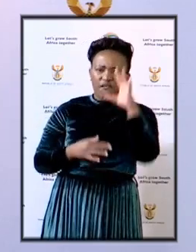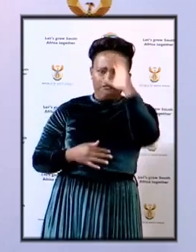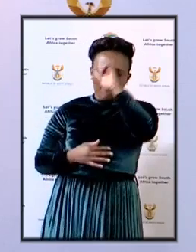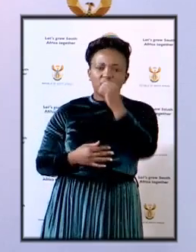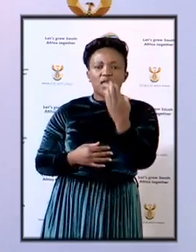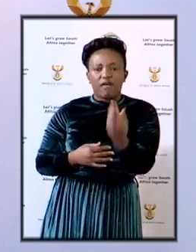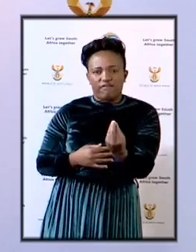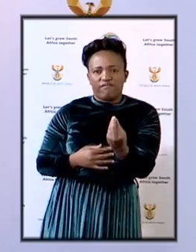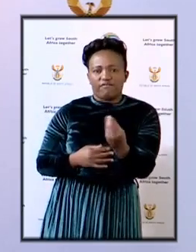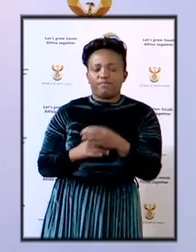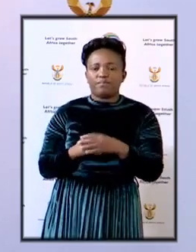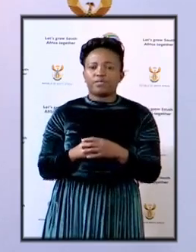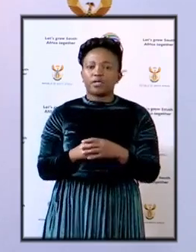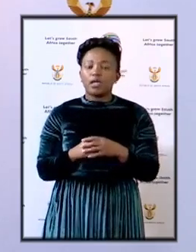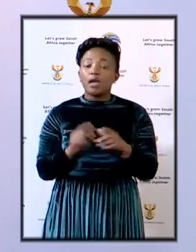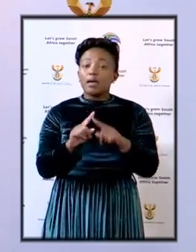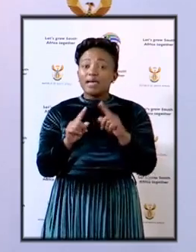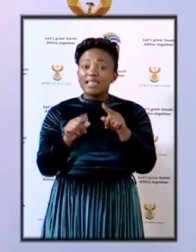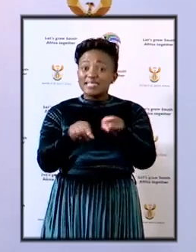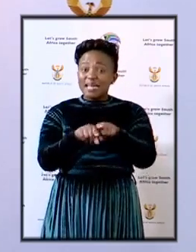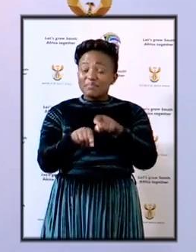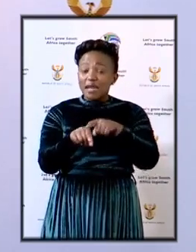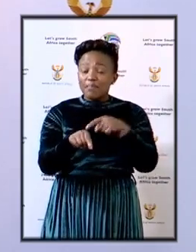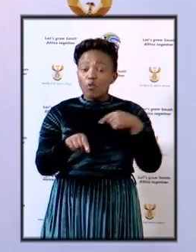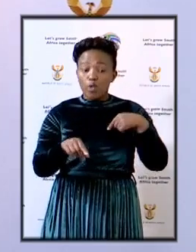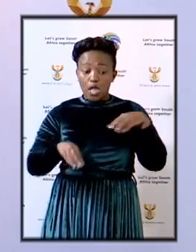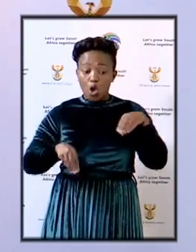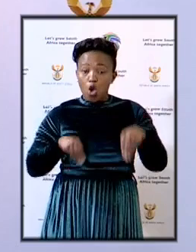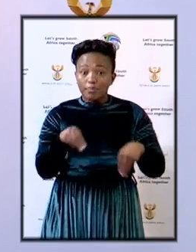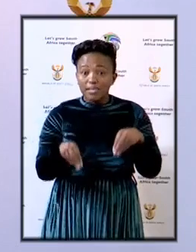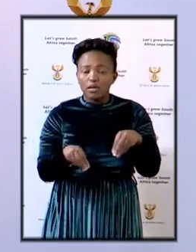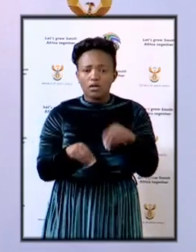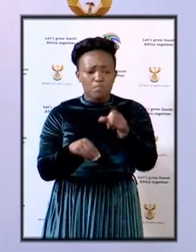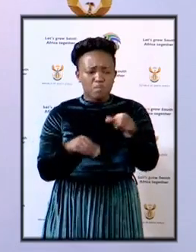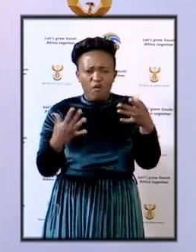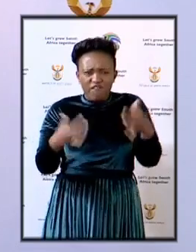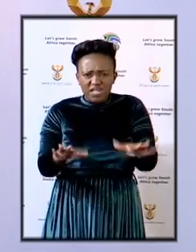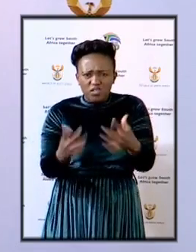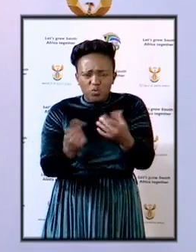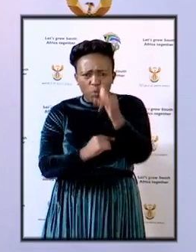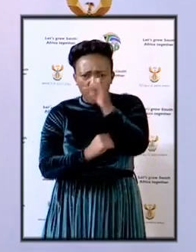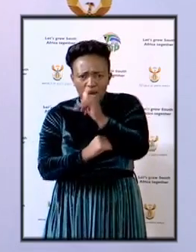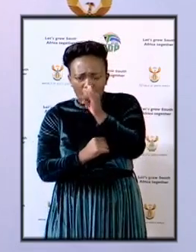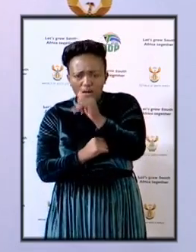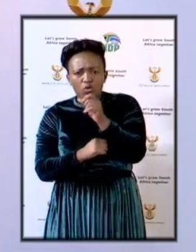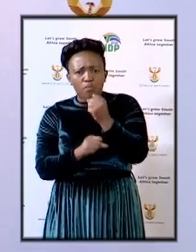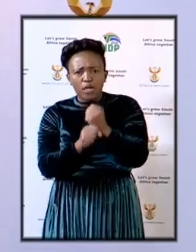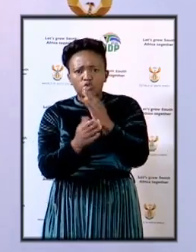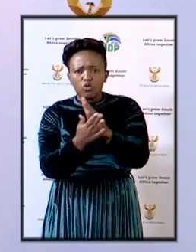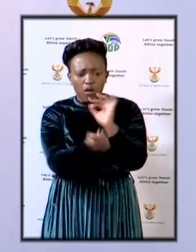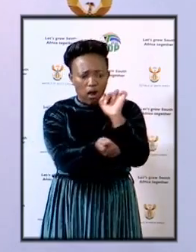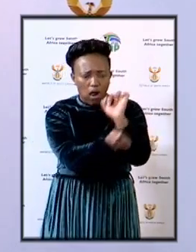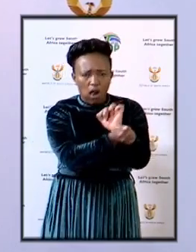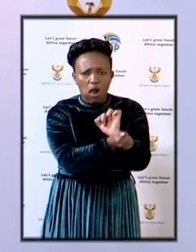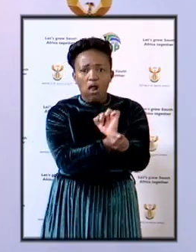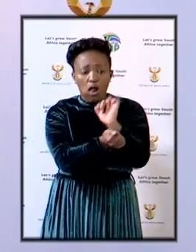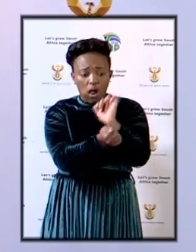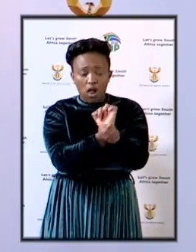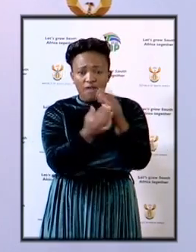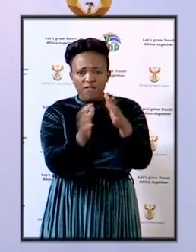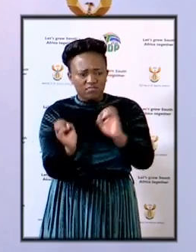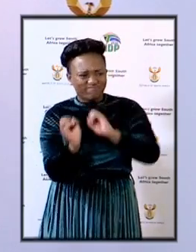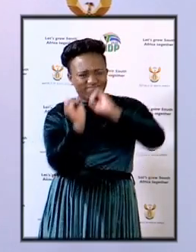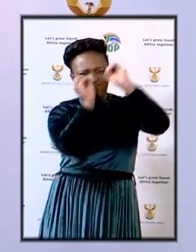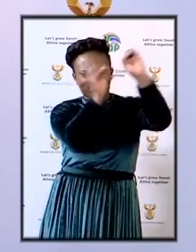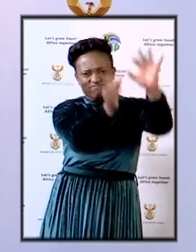tide against corruption if those who commit these crimes are arrested, convicted,